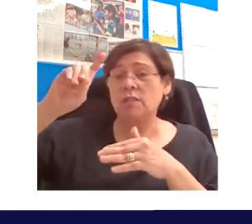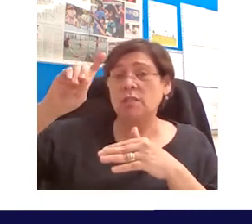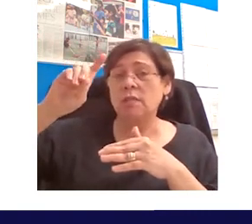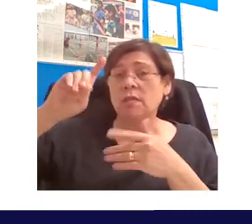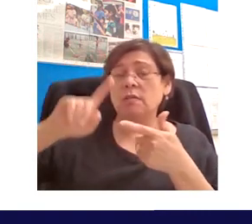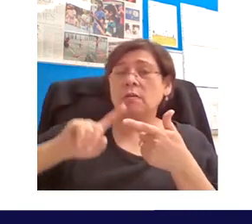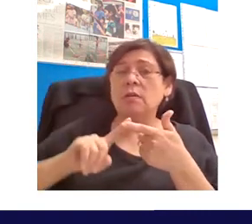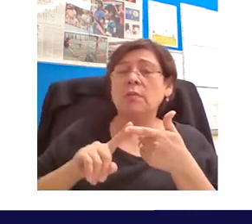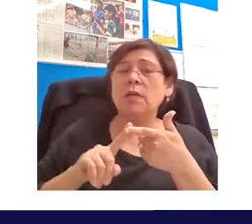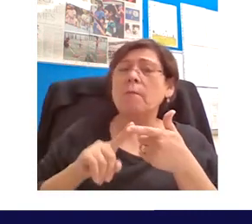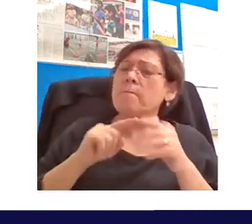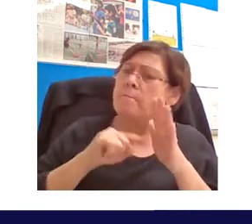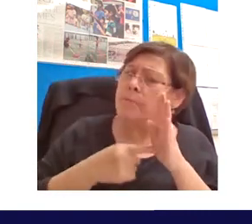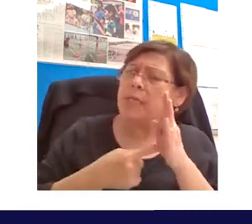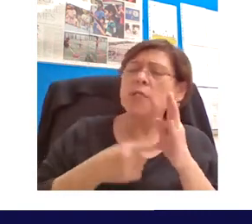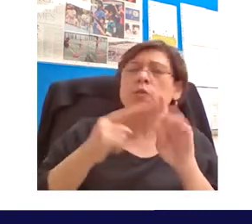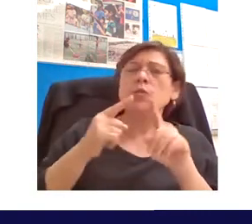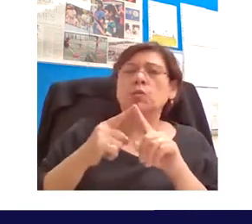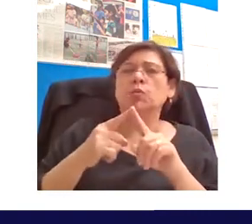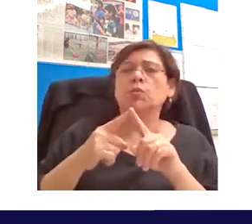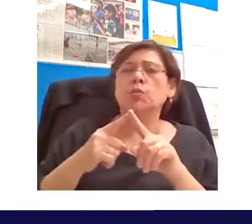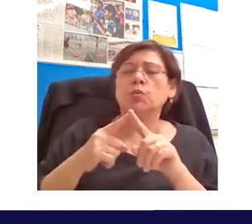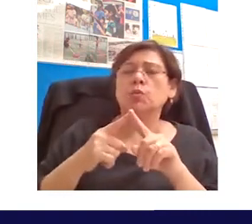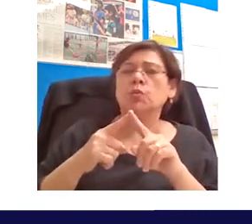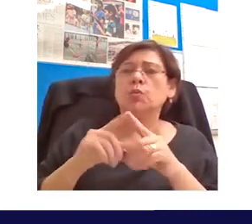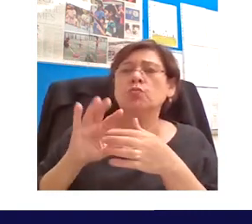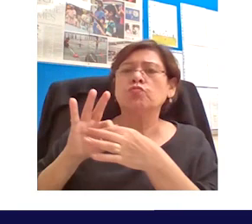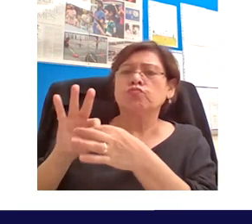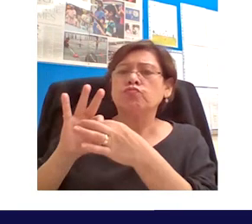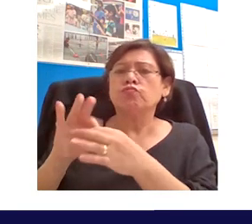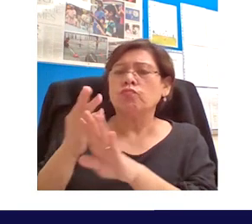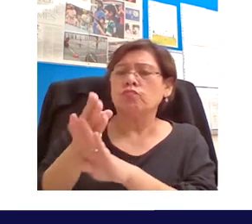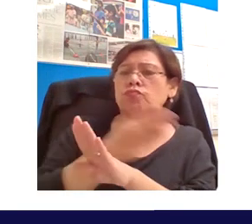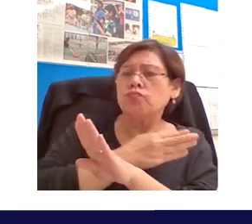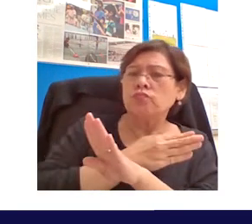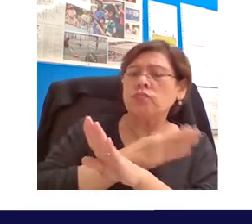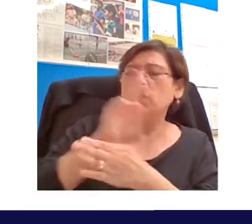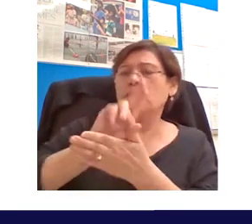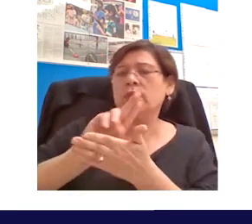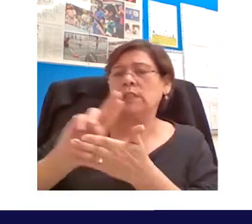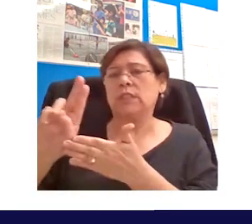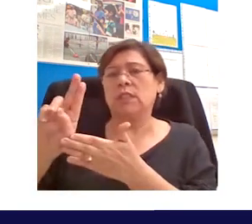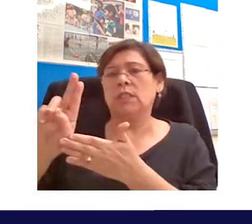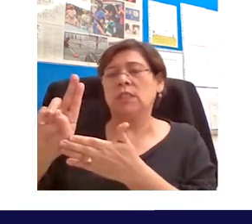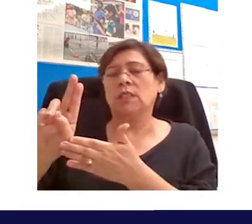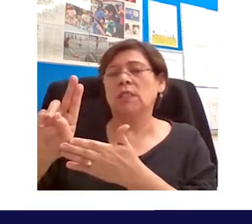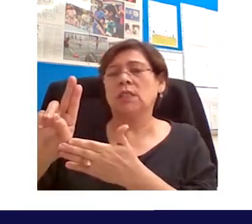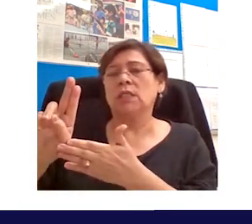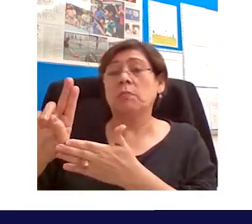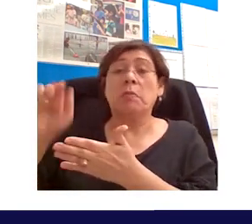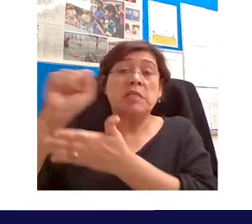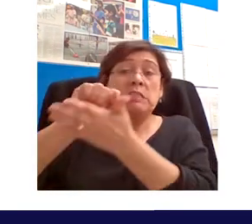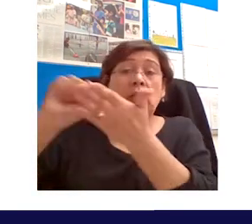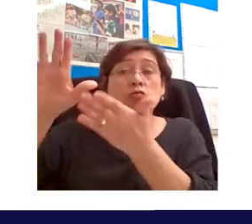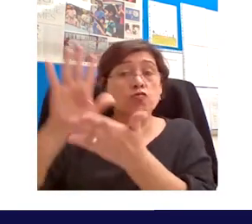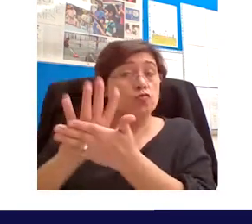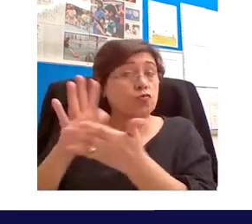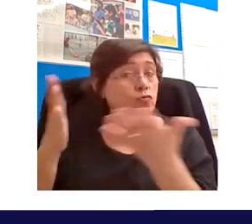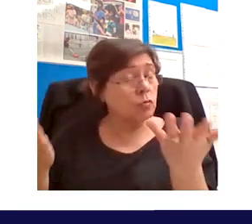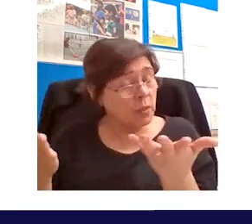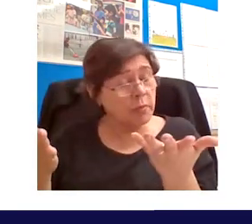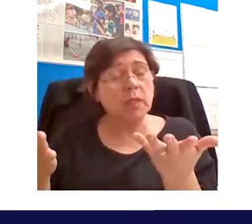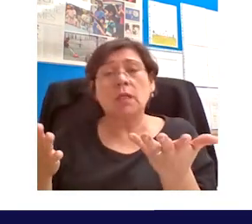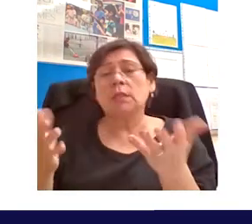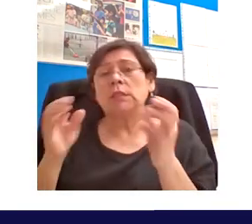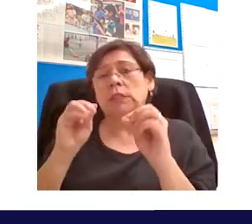beginning to relate that to uh pre-university teaching uh perhaps in secondary school in the first instance and